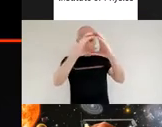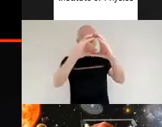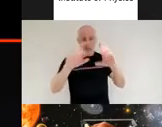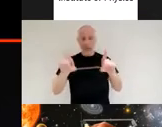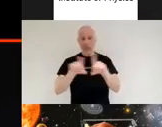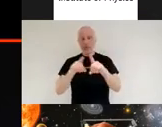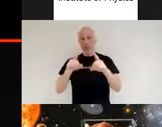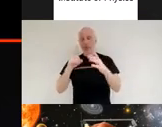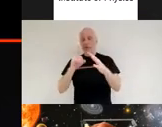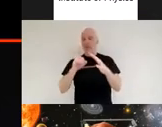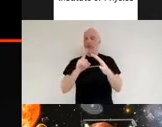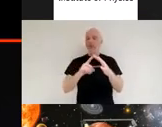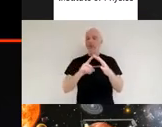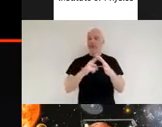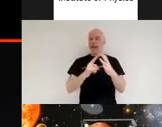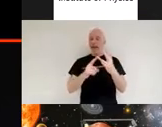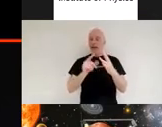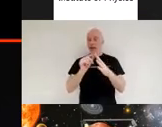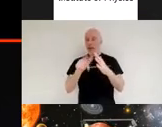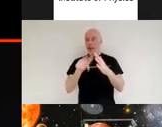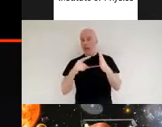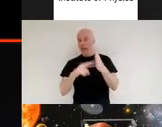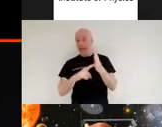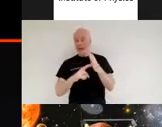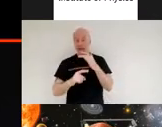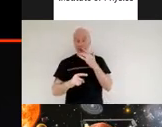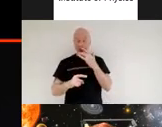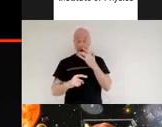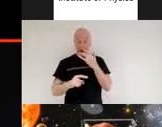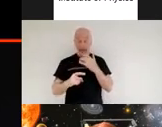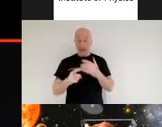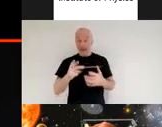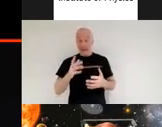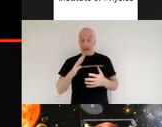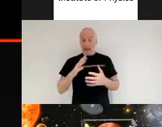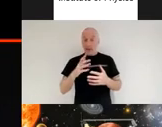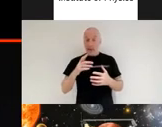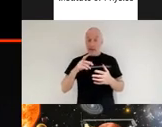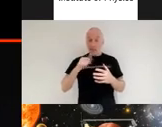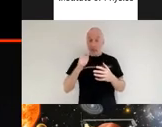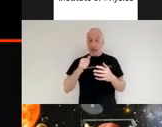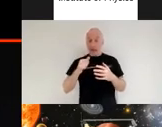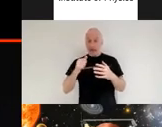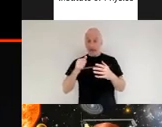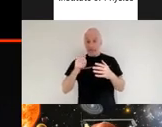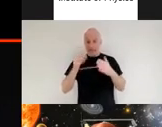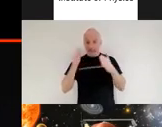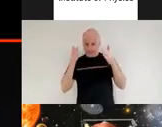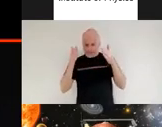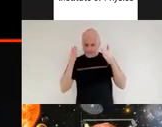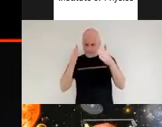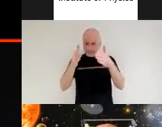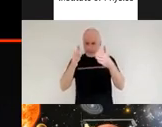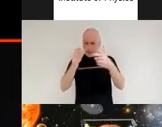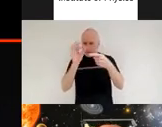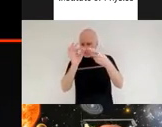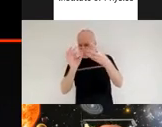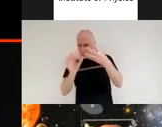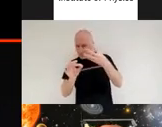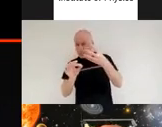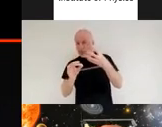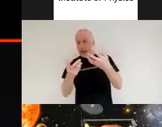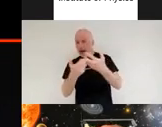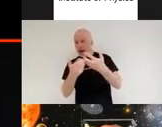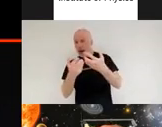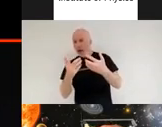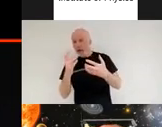and we will look in more detail at what it's going to do and how it's going to do that after our break but i think